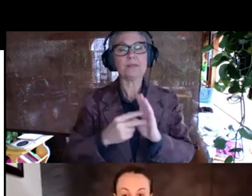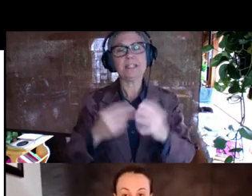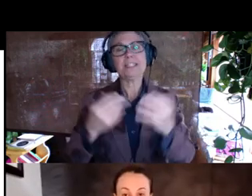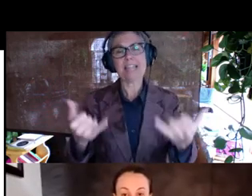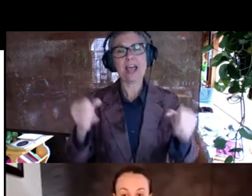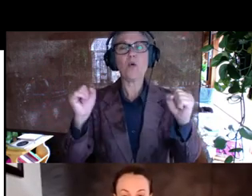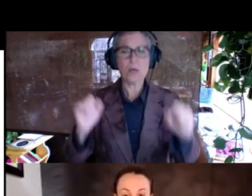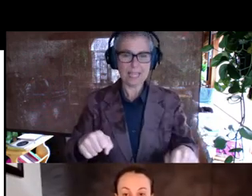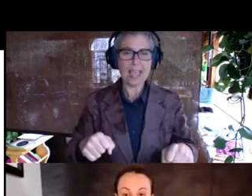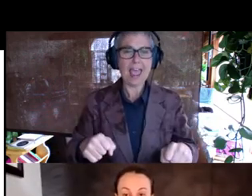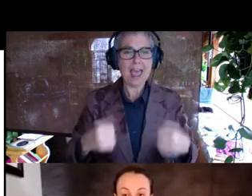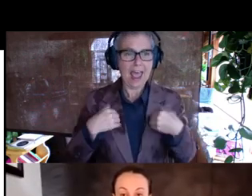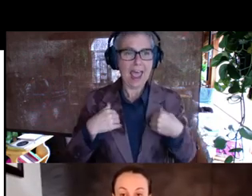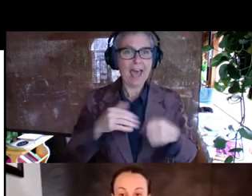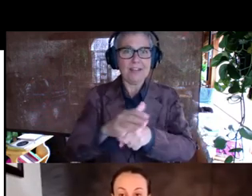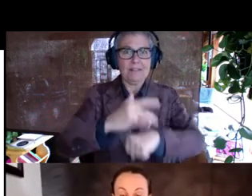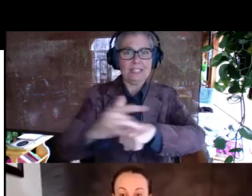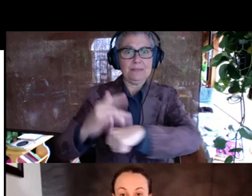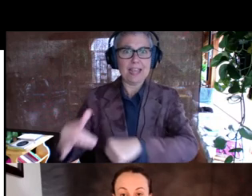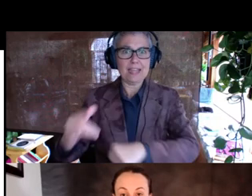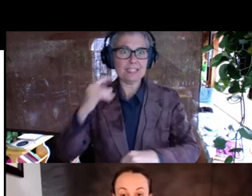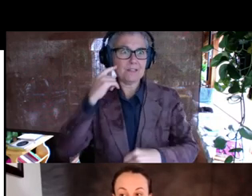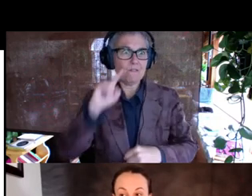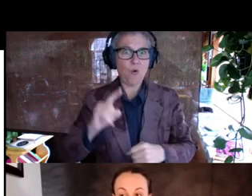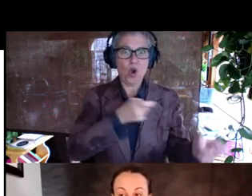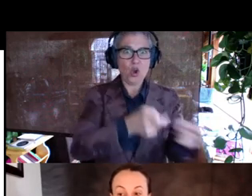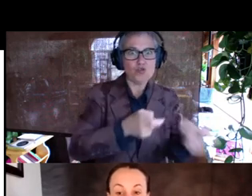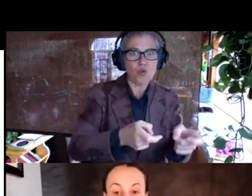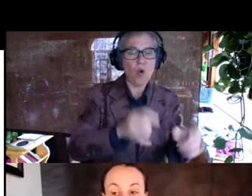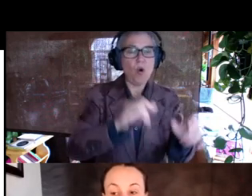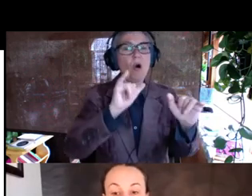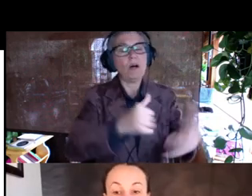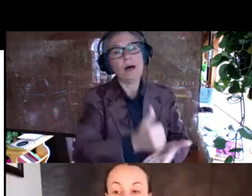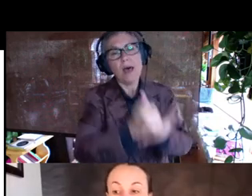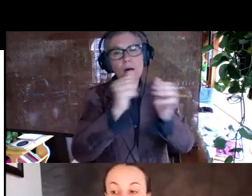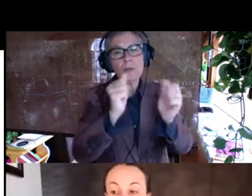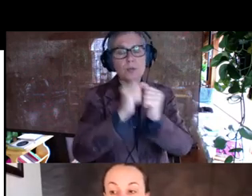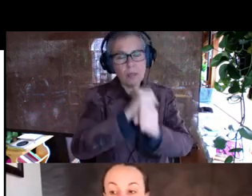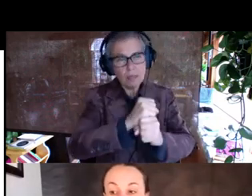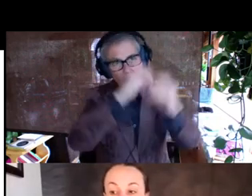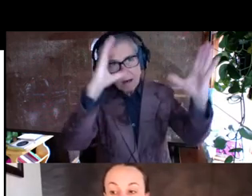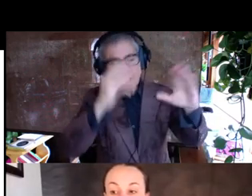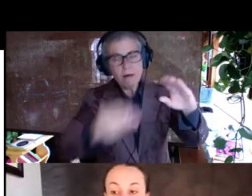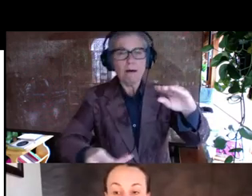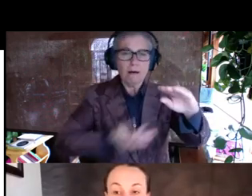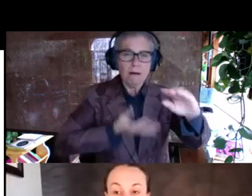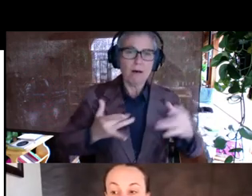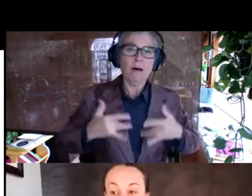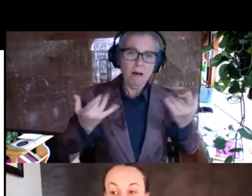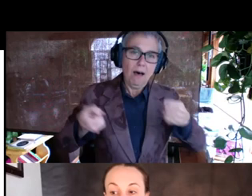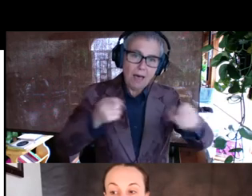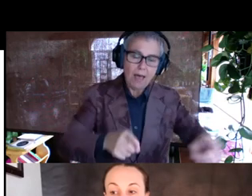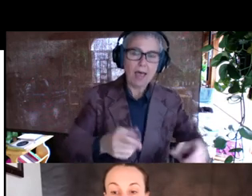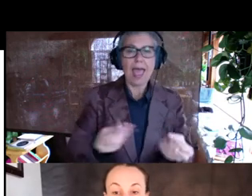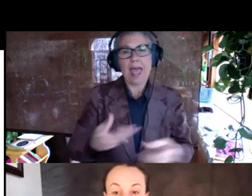we, we have enough space that we can do controls that give us a lot of insight into what is happening and what the function is